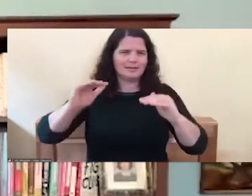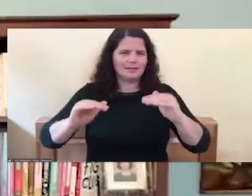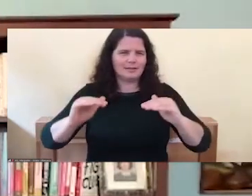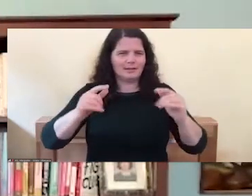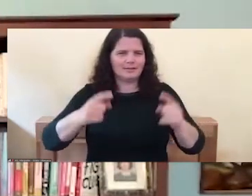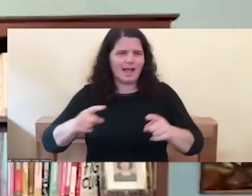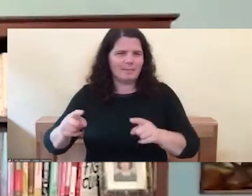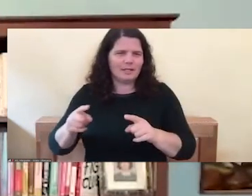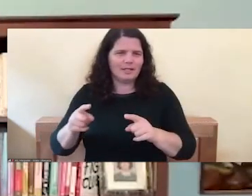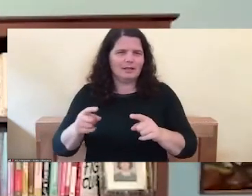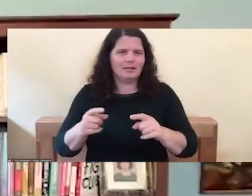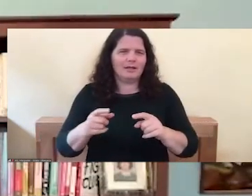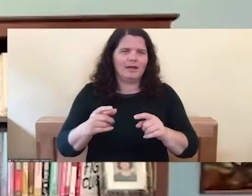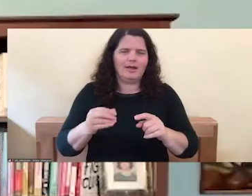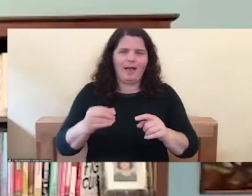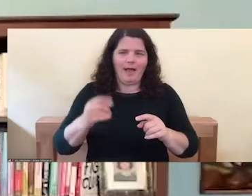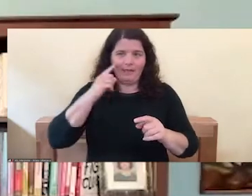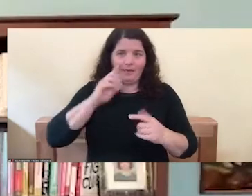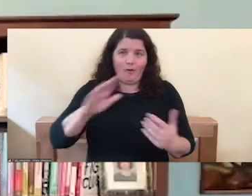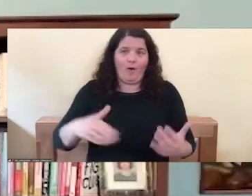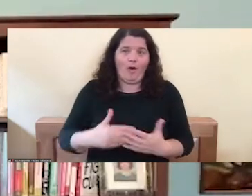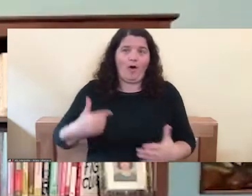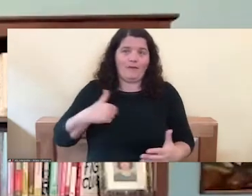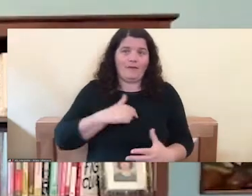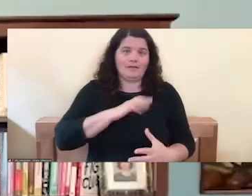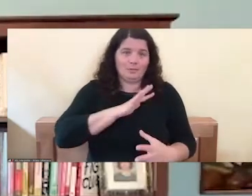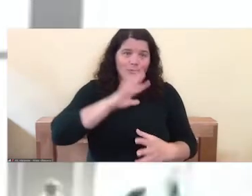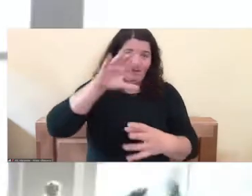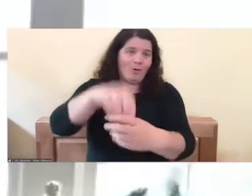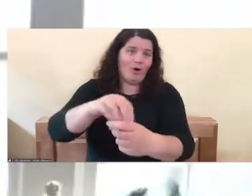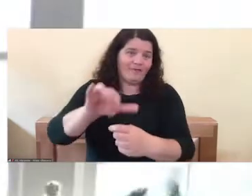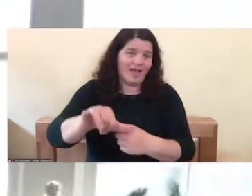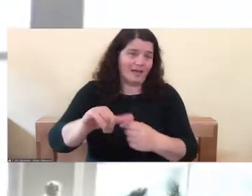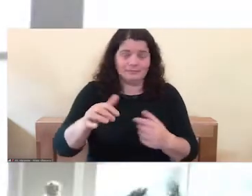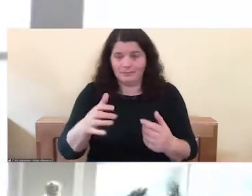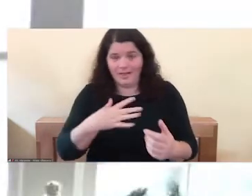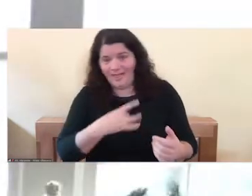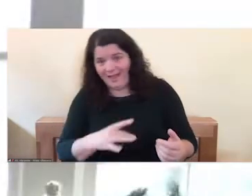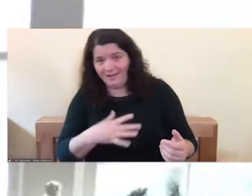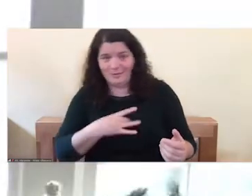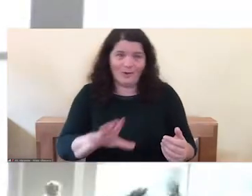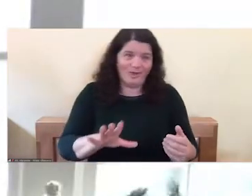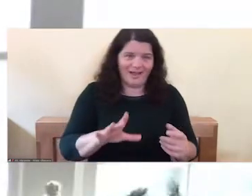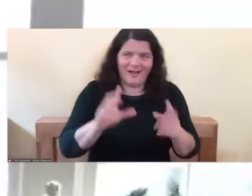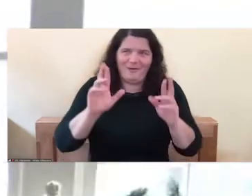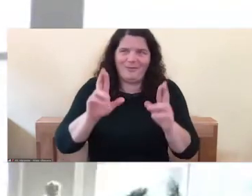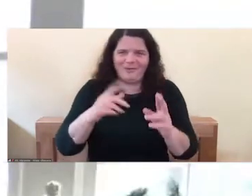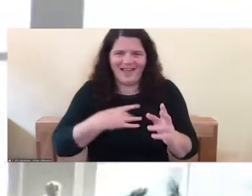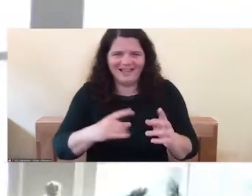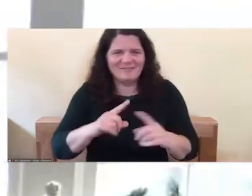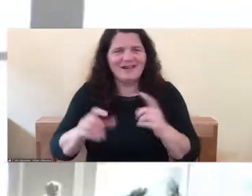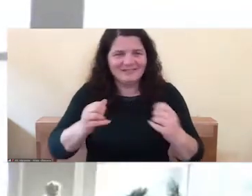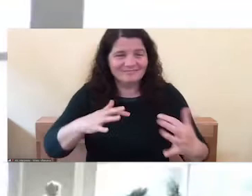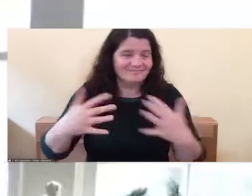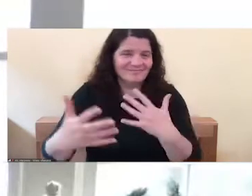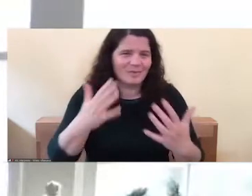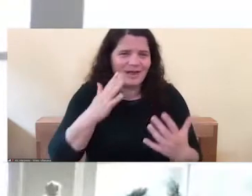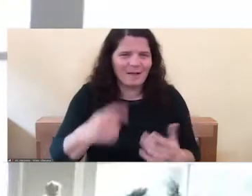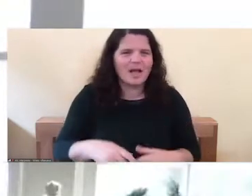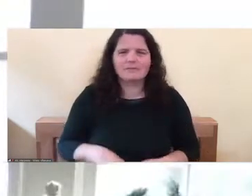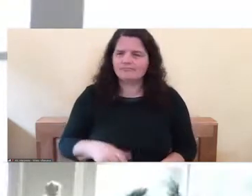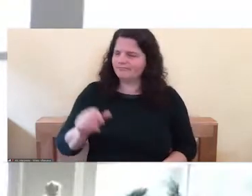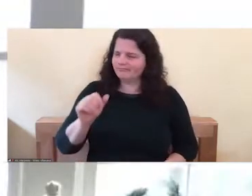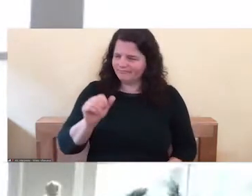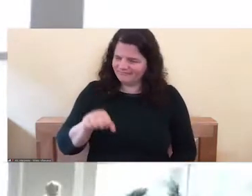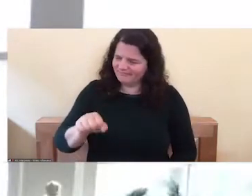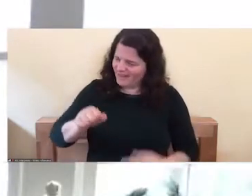and I think we're all going to be a part of that like it or not. I totally agree. You can see it women from